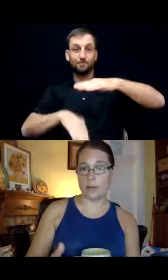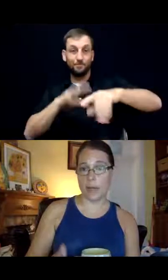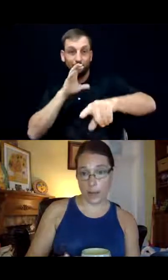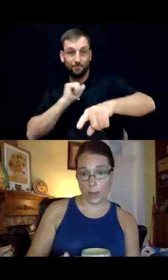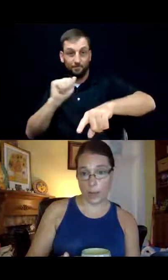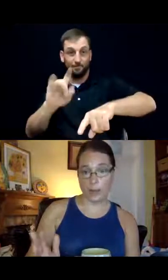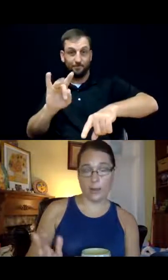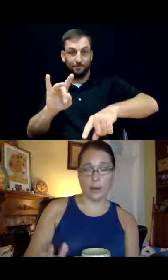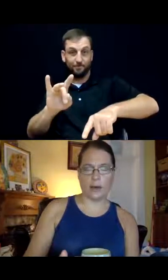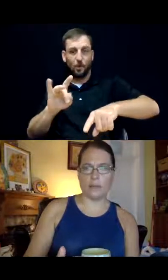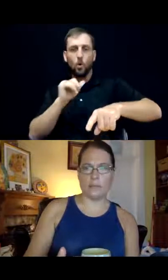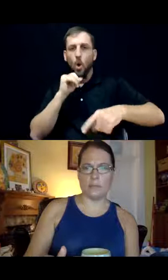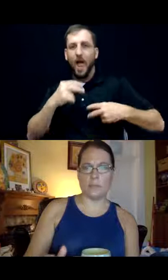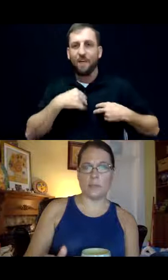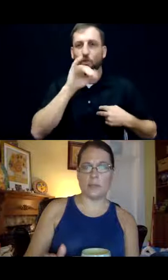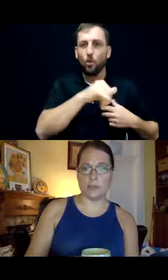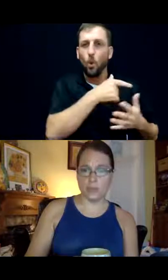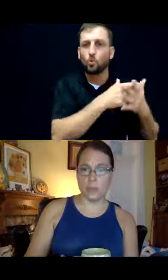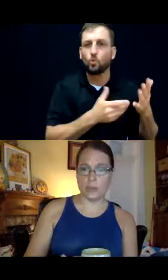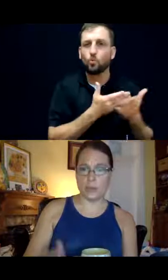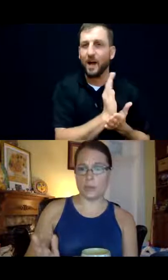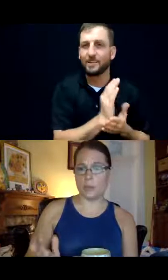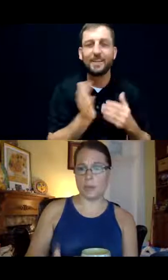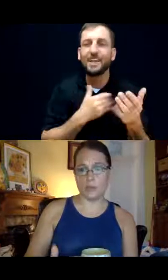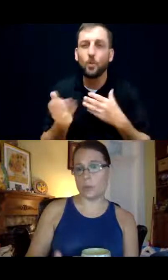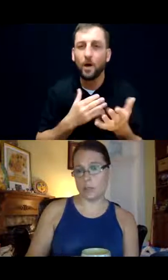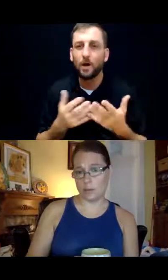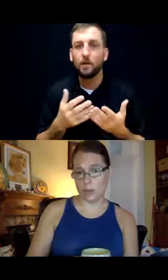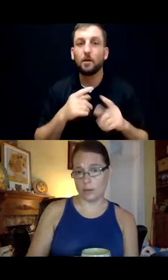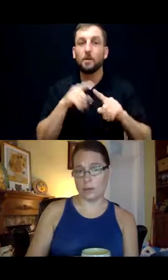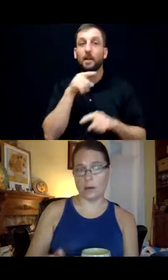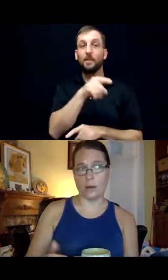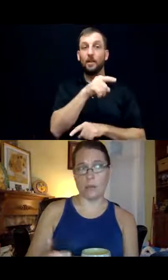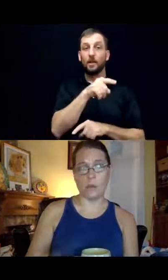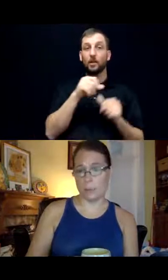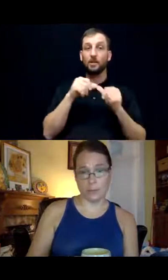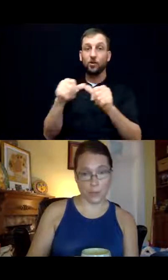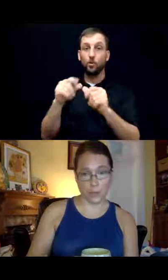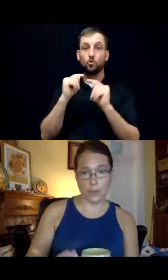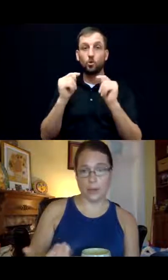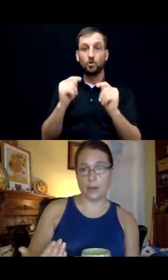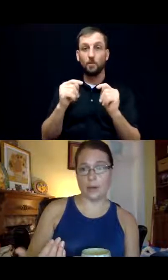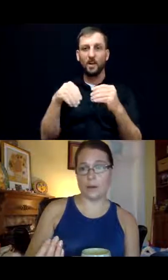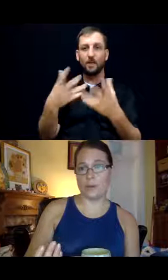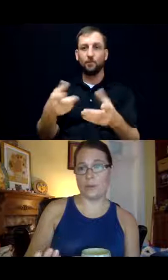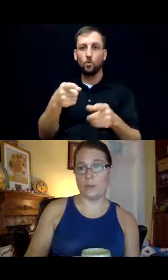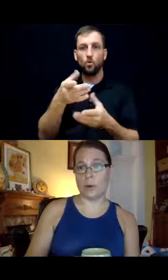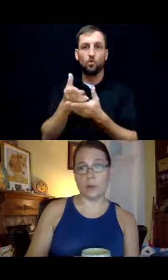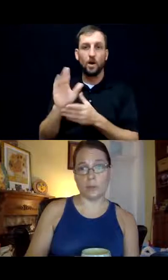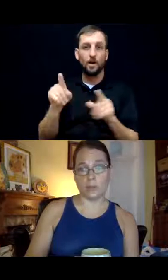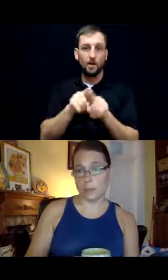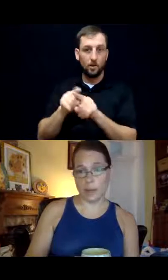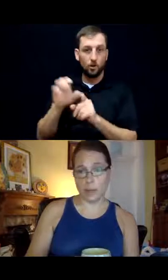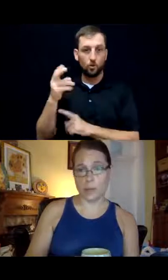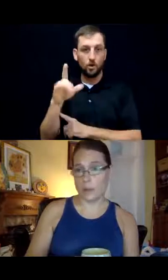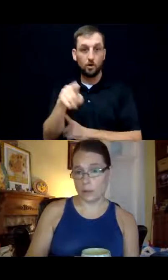anyway. But the continuing tutorship gives you the rights of a child. You're unable to vote, you are unable